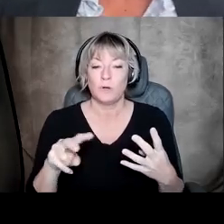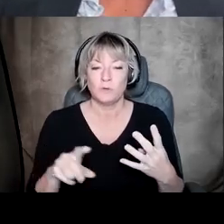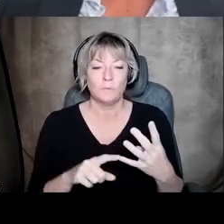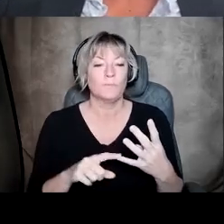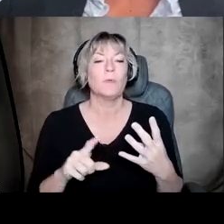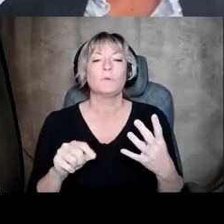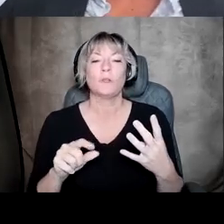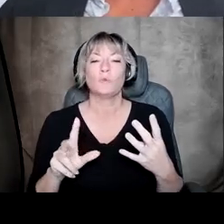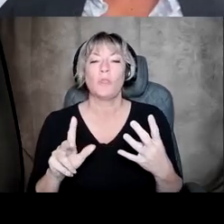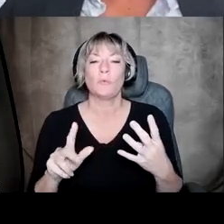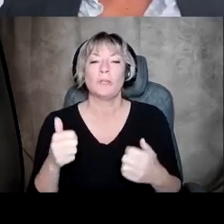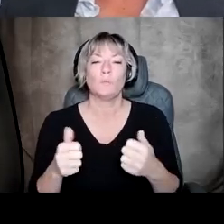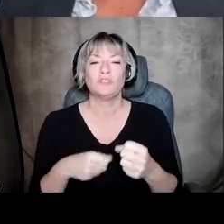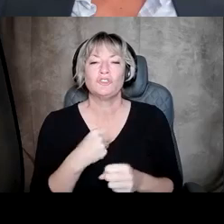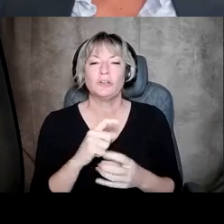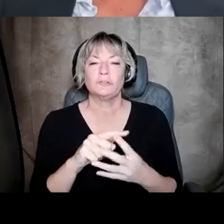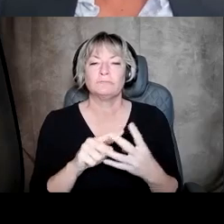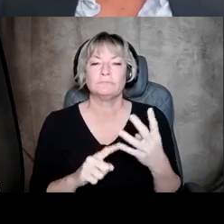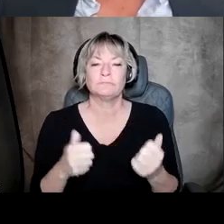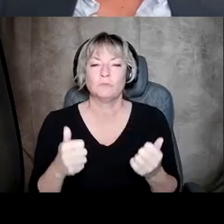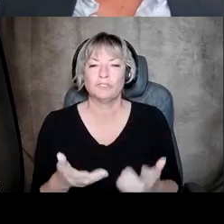D, 2023. What do you all think?